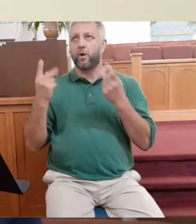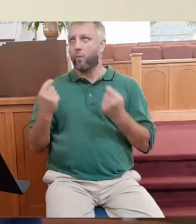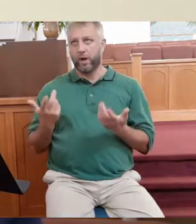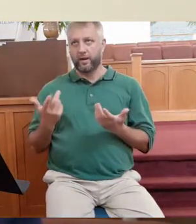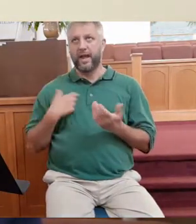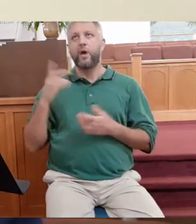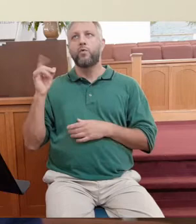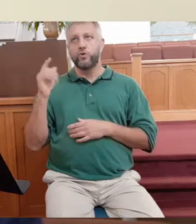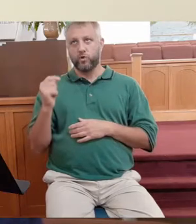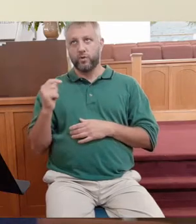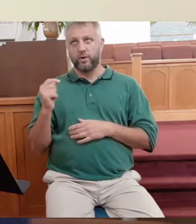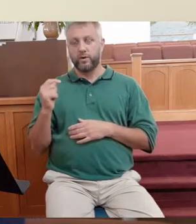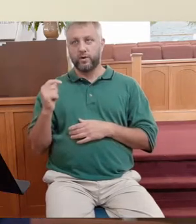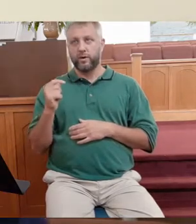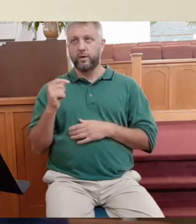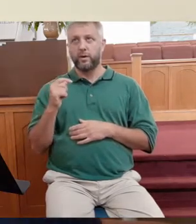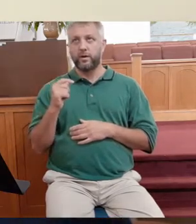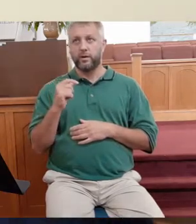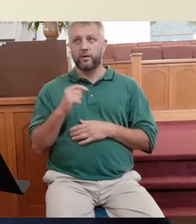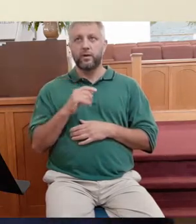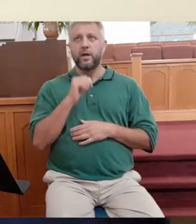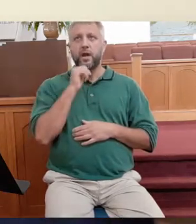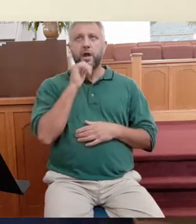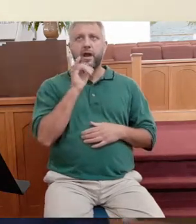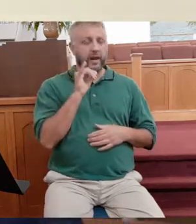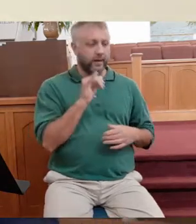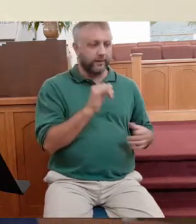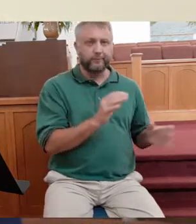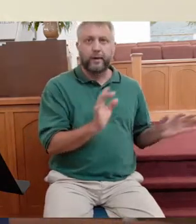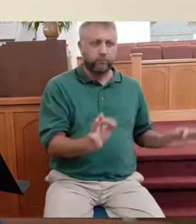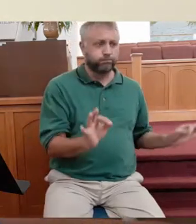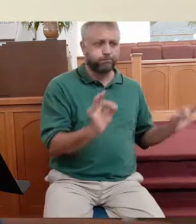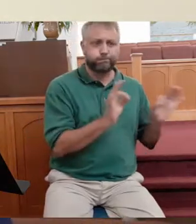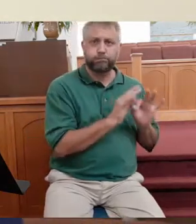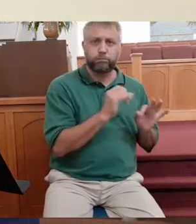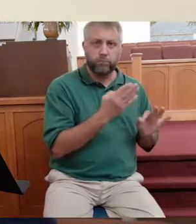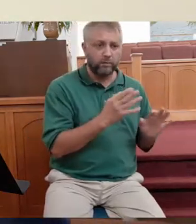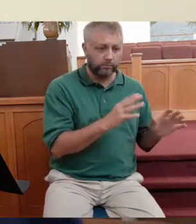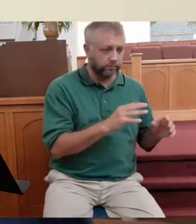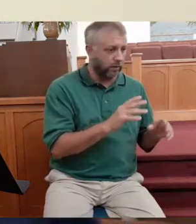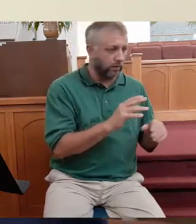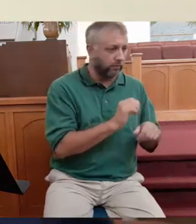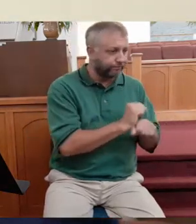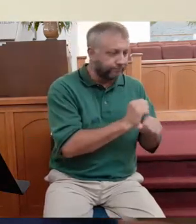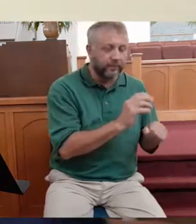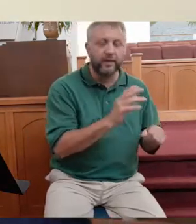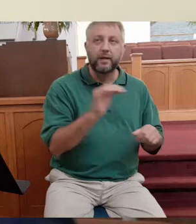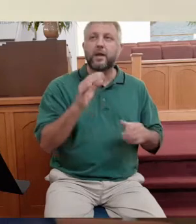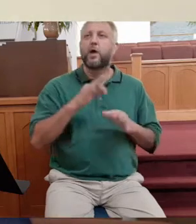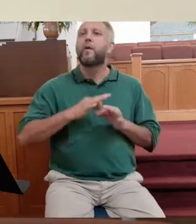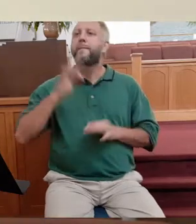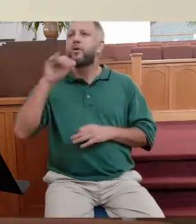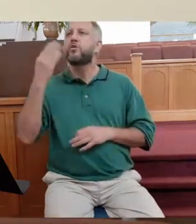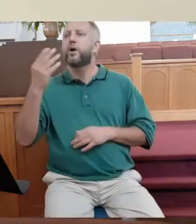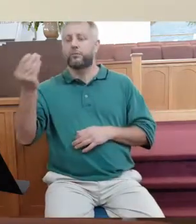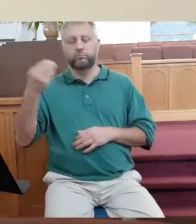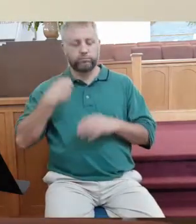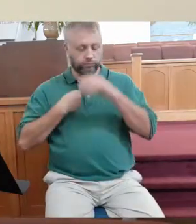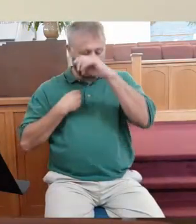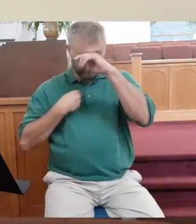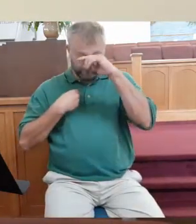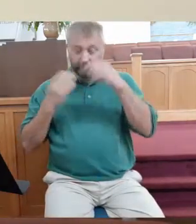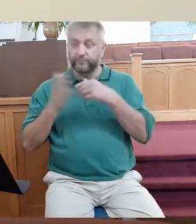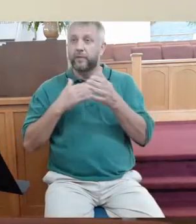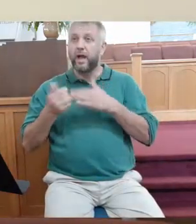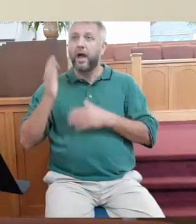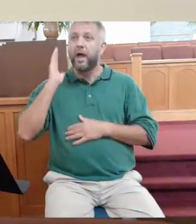Just give me a job, and I'll do it. Not just an earthly economic job, but a spiritual job as well. God, give me a role, and I will do